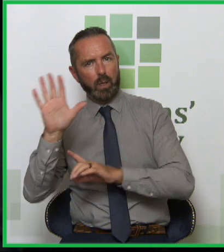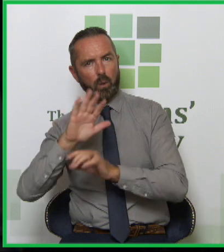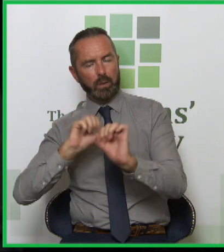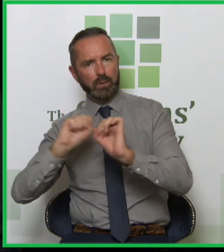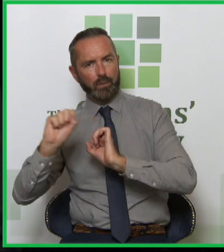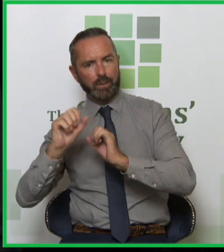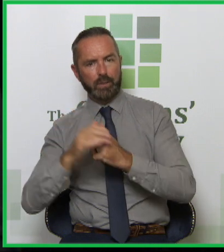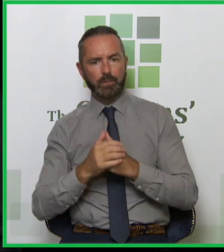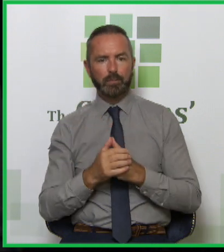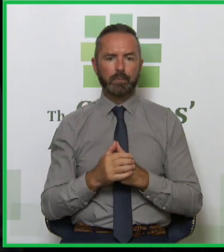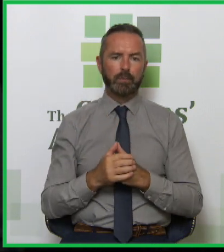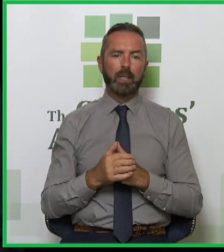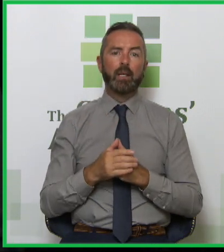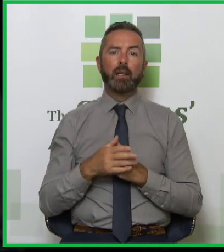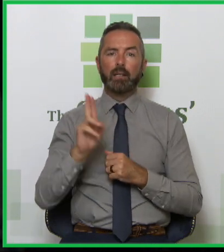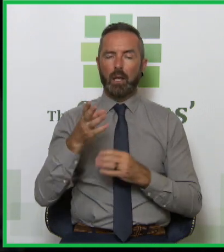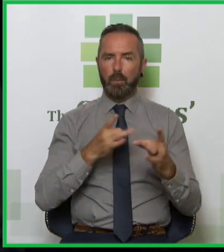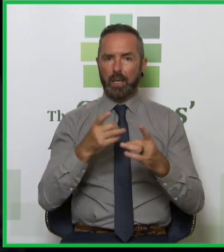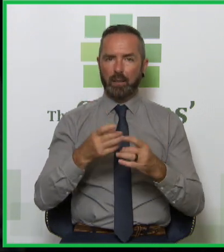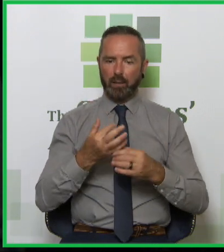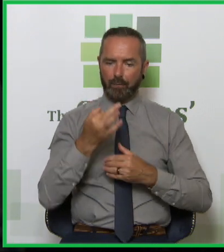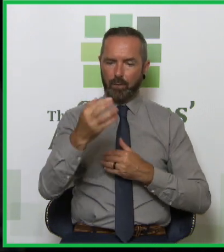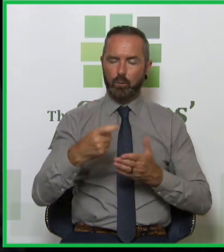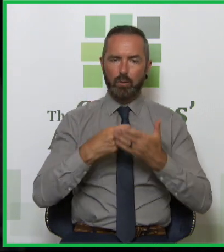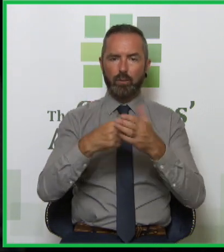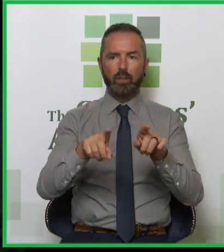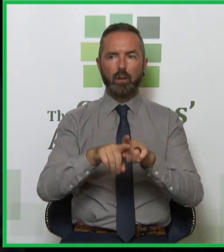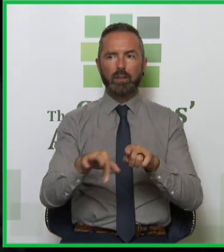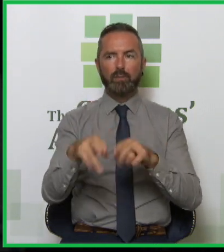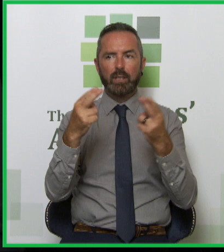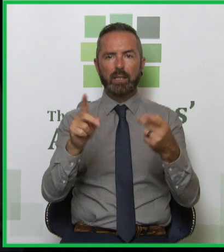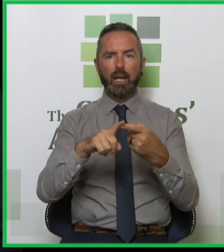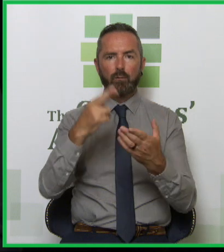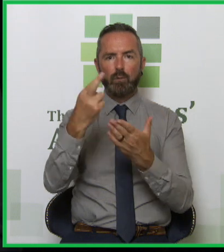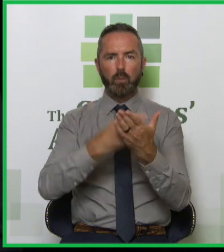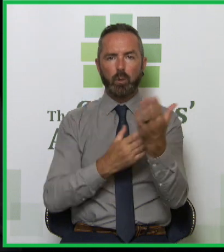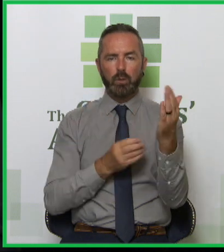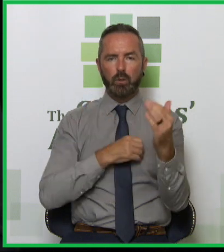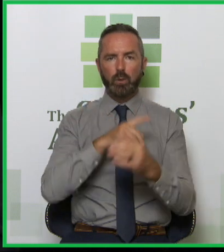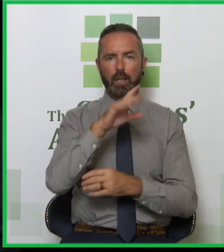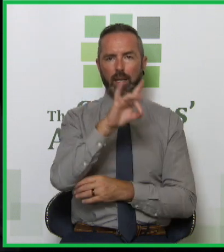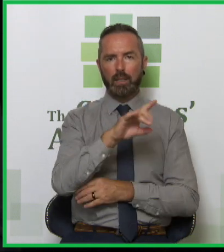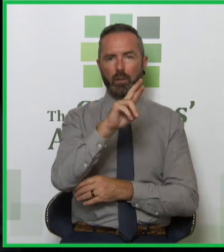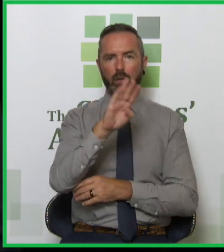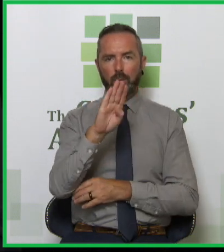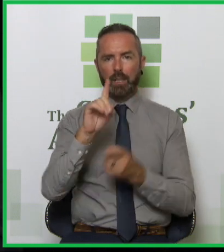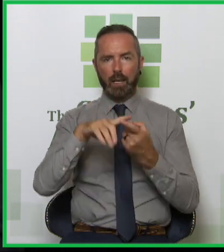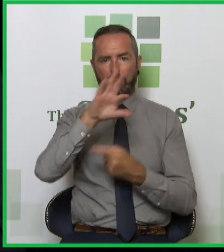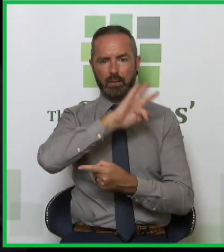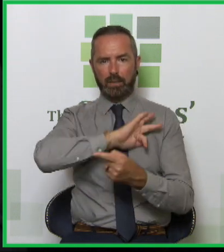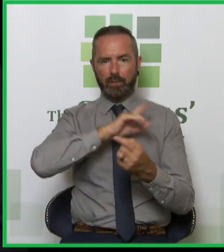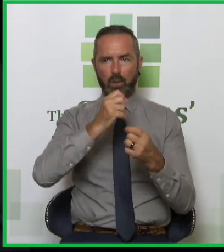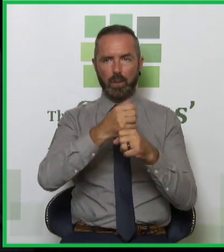those onward referrals if necessary and then reporting via the HRB and to ourselves on outcomes.